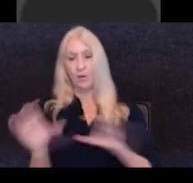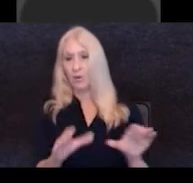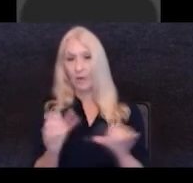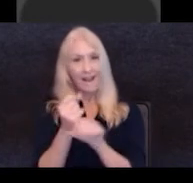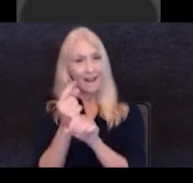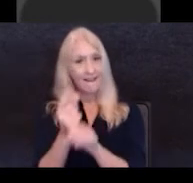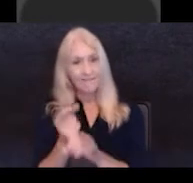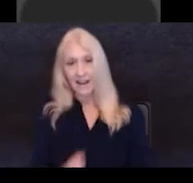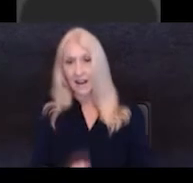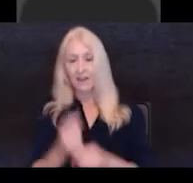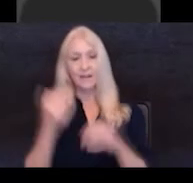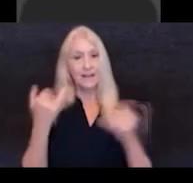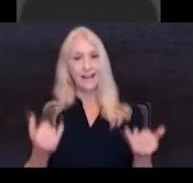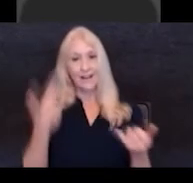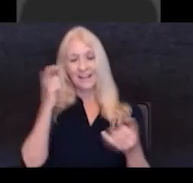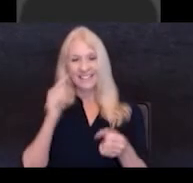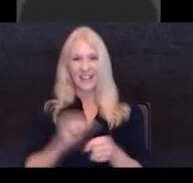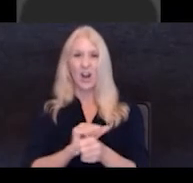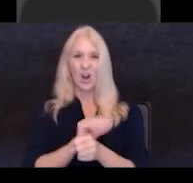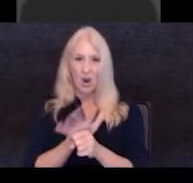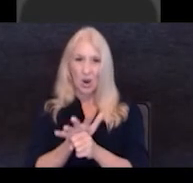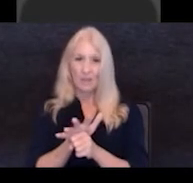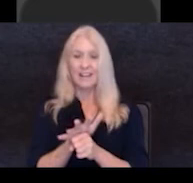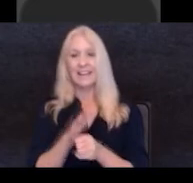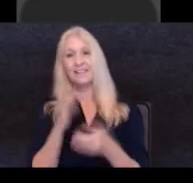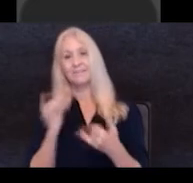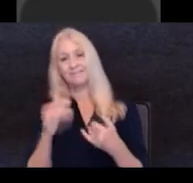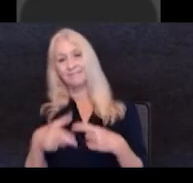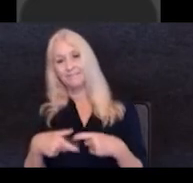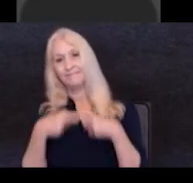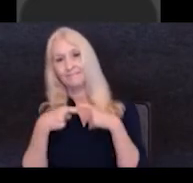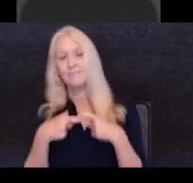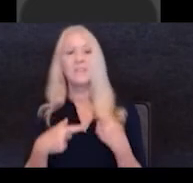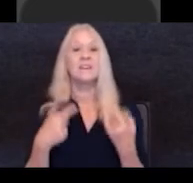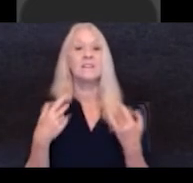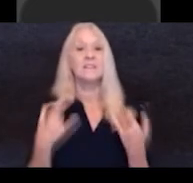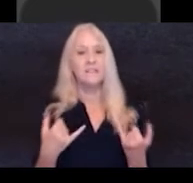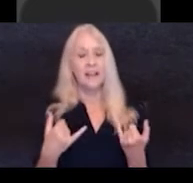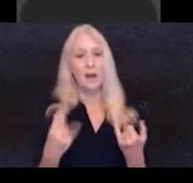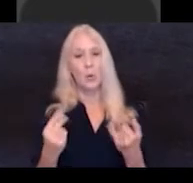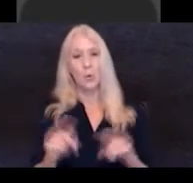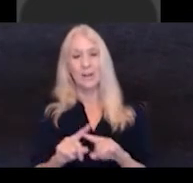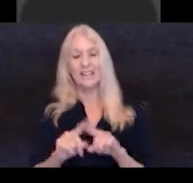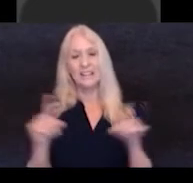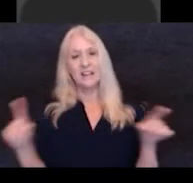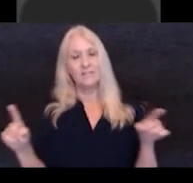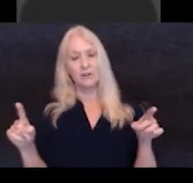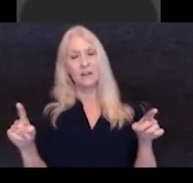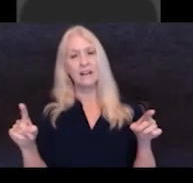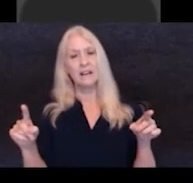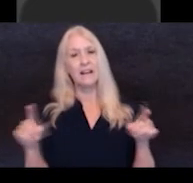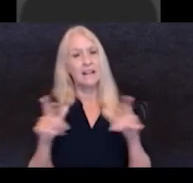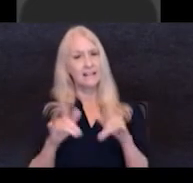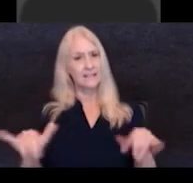now we've sort of, because of COVID, we've expanded the program. So now we're running, um, sort of different parallel teams, which